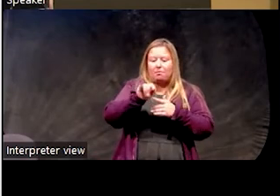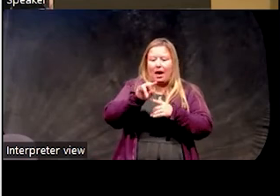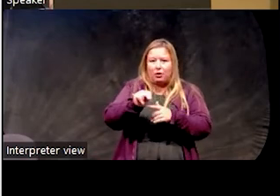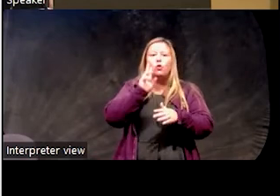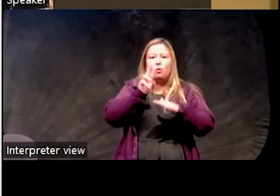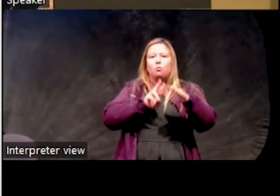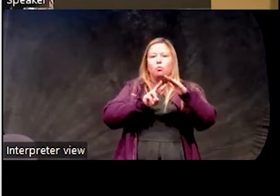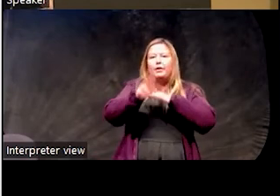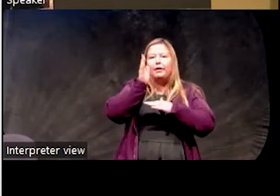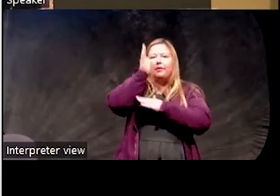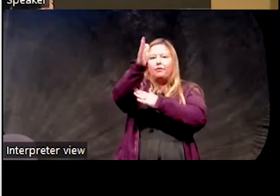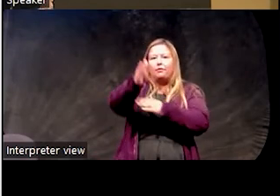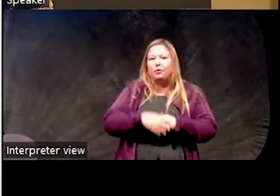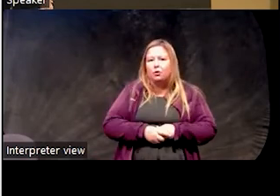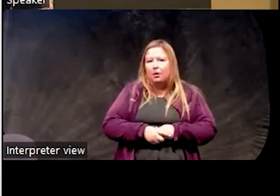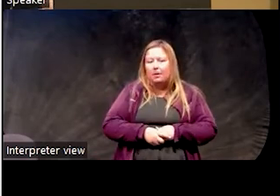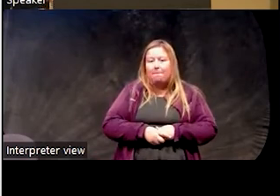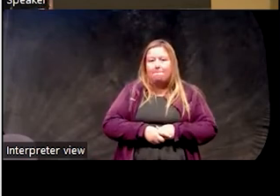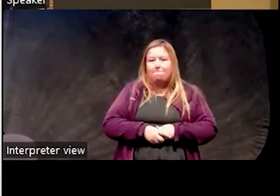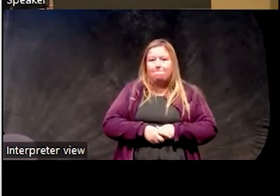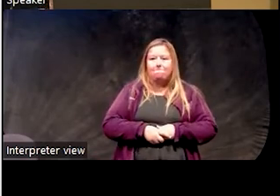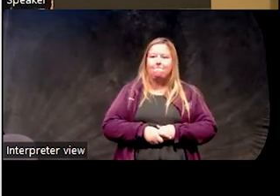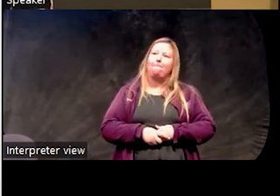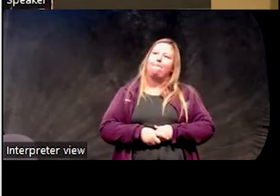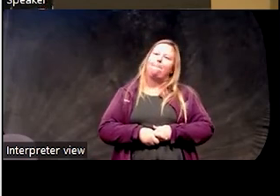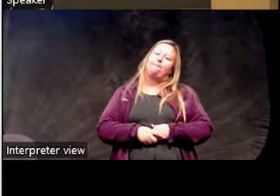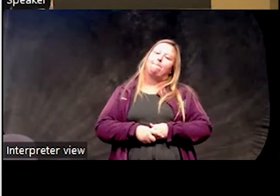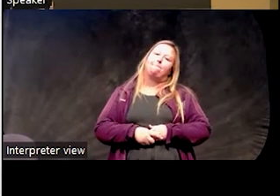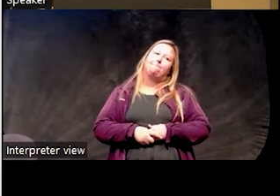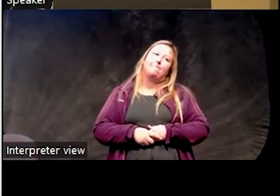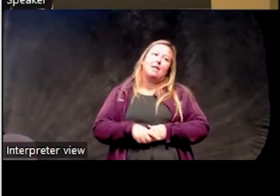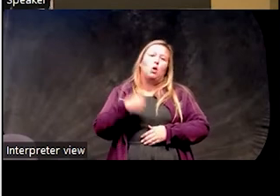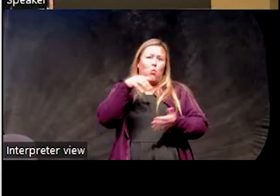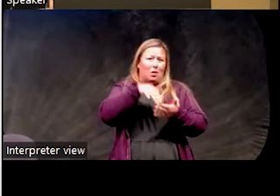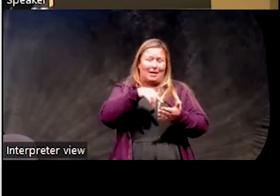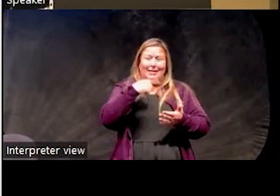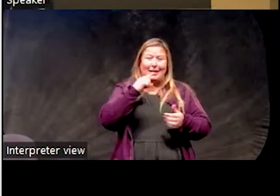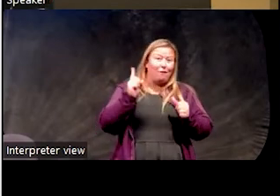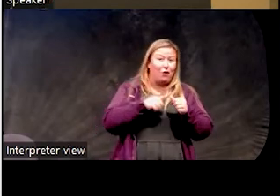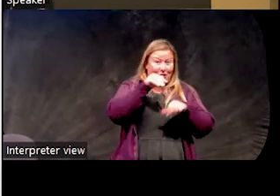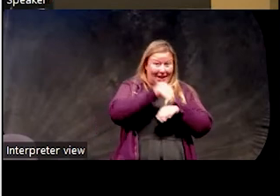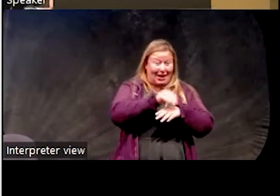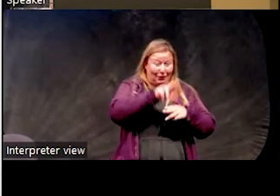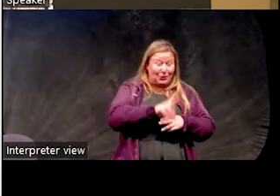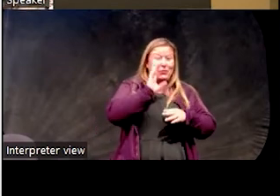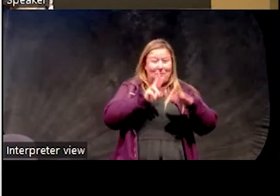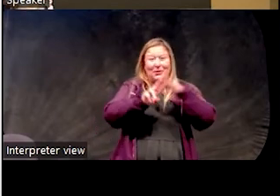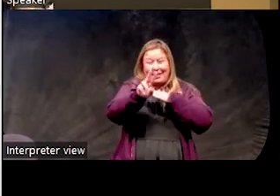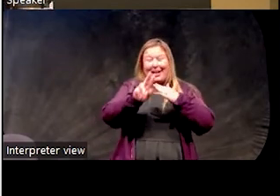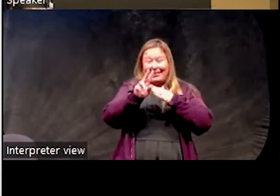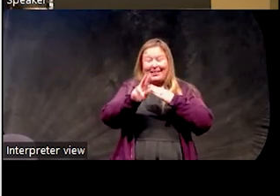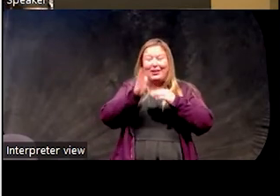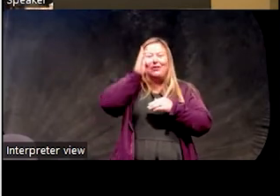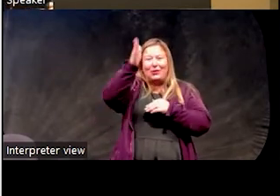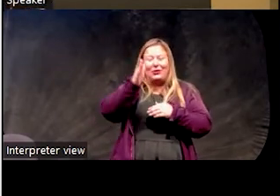Predict patterns of use as long as, as far as six months down the road. Even there's even one study that's like the first night of use predicts how they're going to be